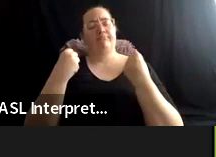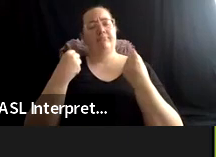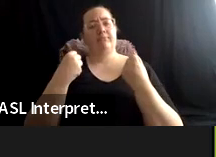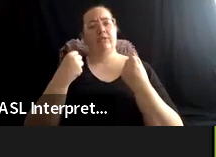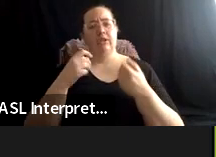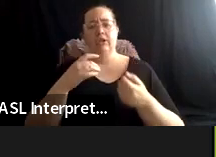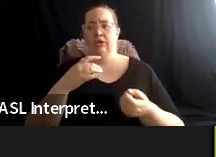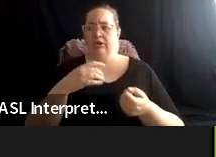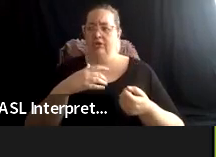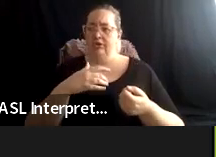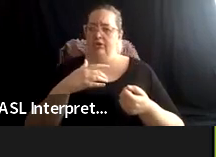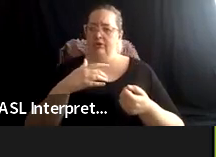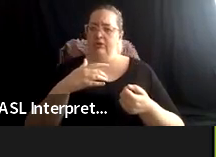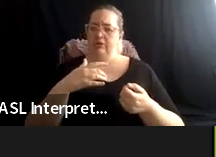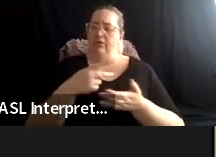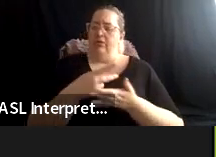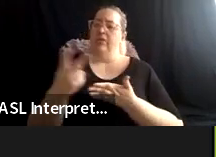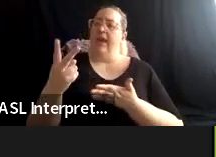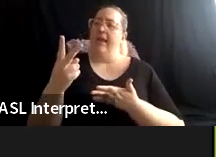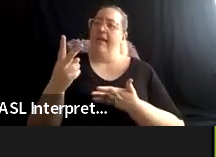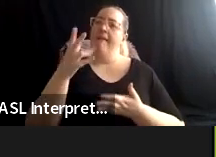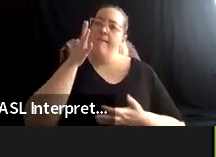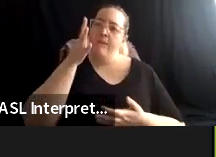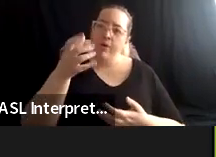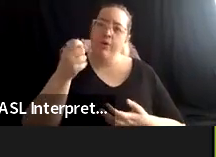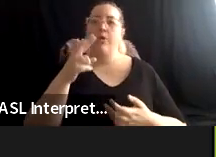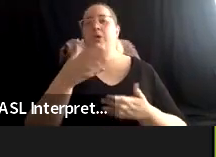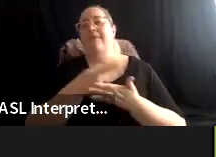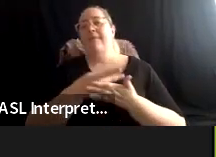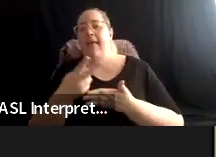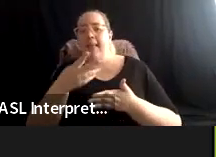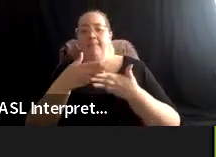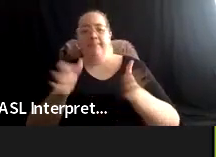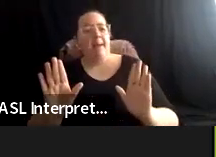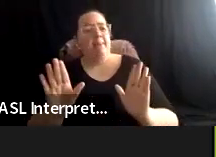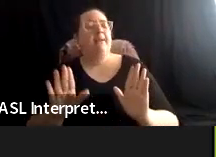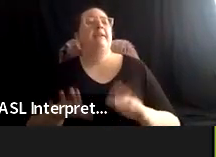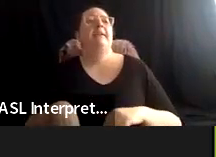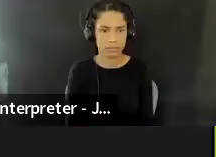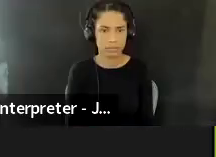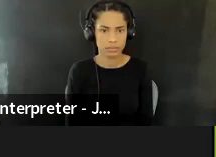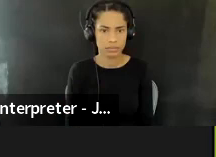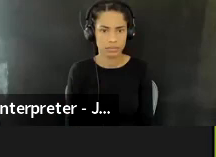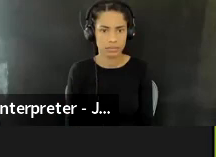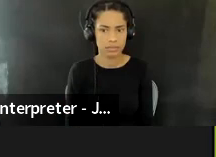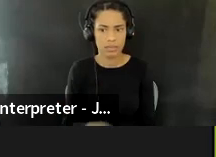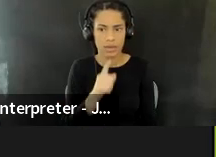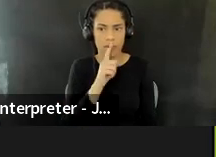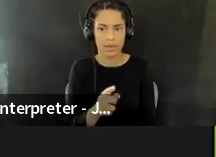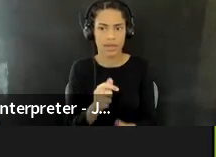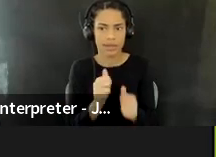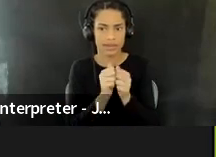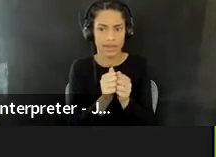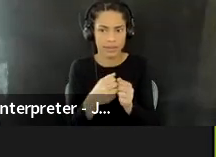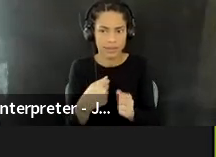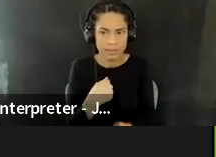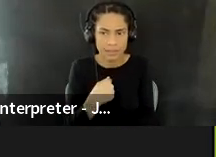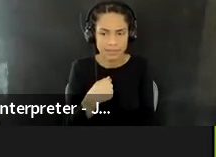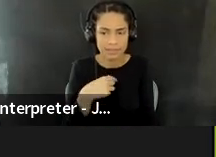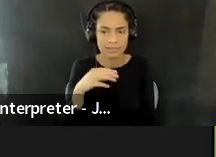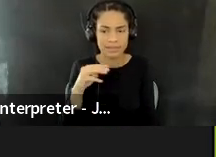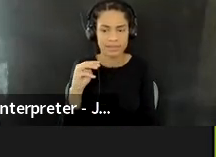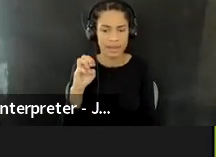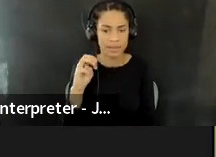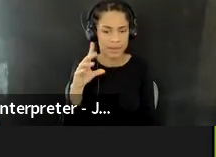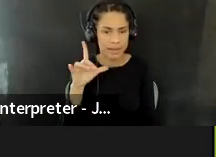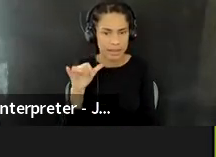publicly and, uh, come, I mean, we're, and come together with, you know, me and Emily and others to kind of imagine something that doesn't exist